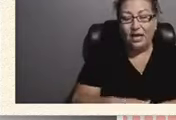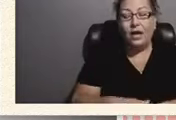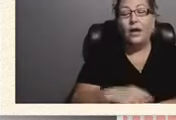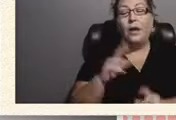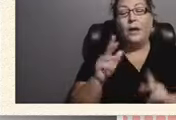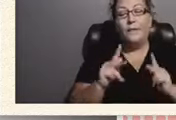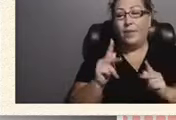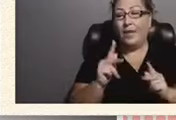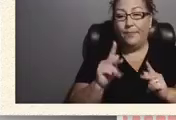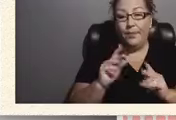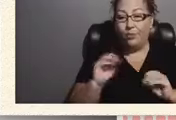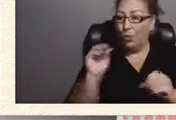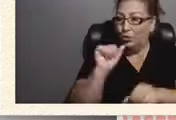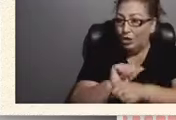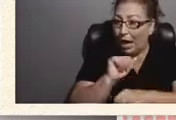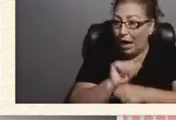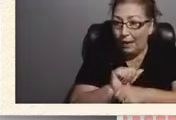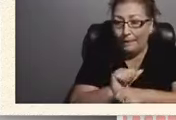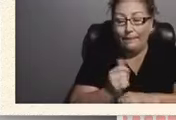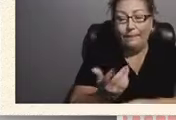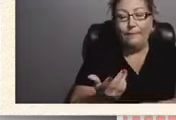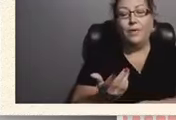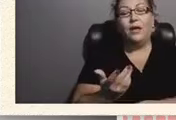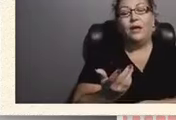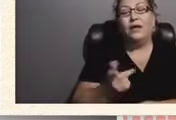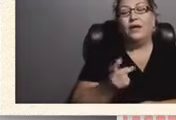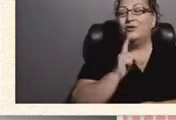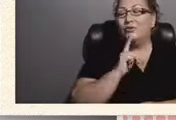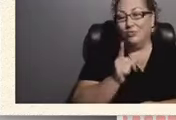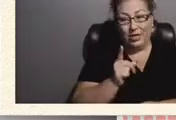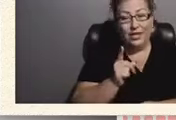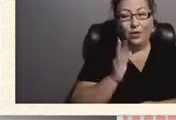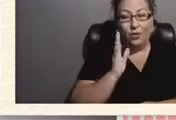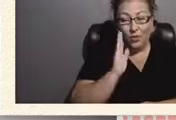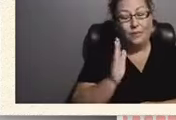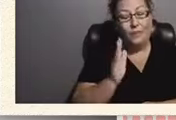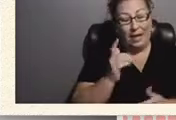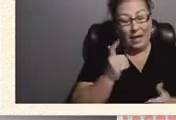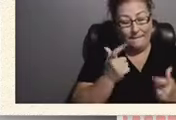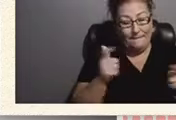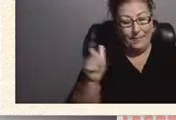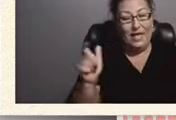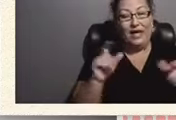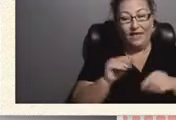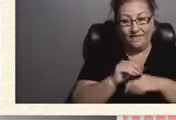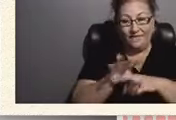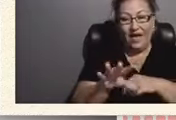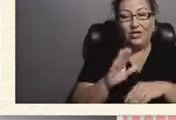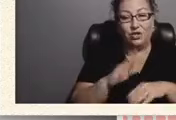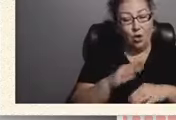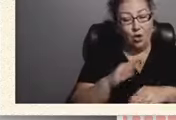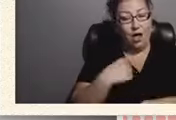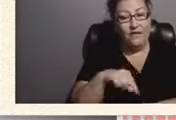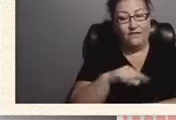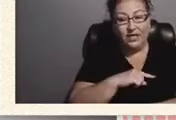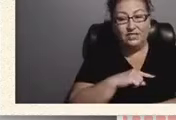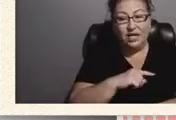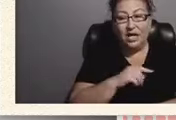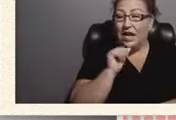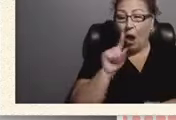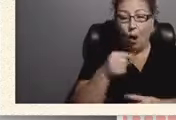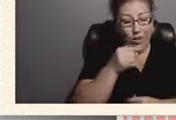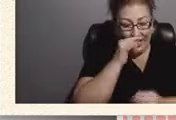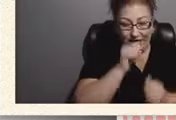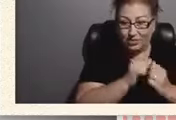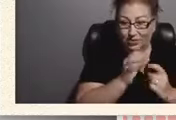jobs. And it's a, it's a, it's going to be a major effect on all of us, not just kids with special needs, on all